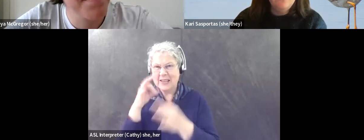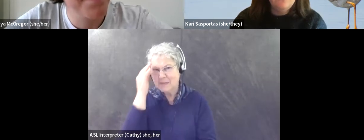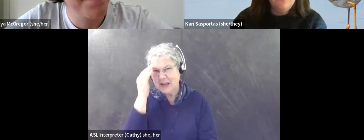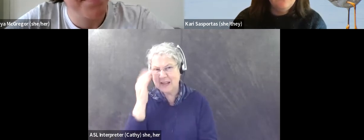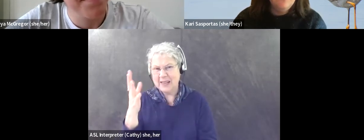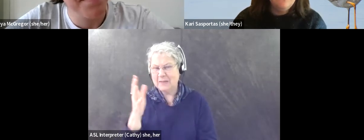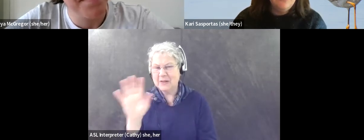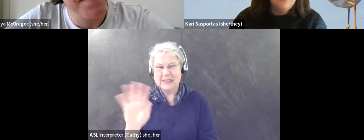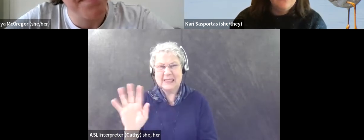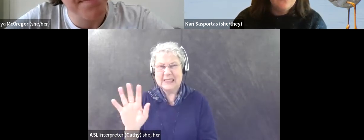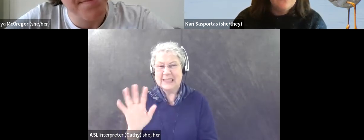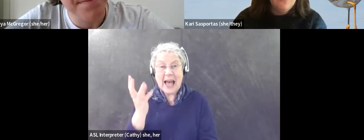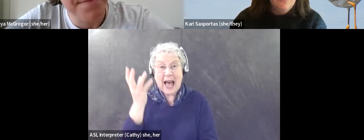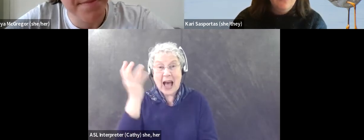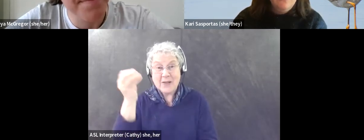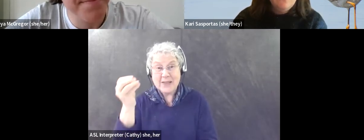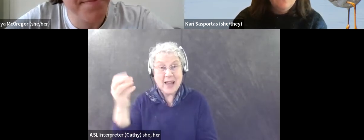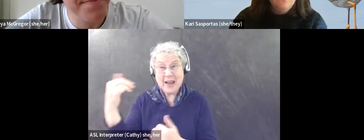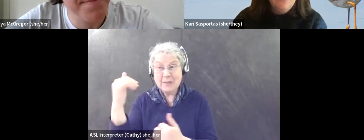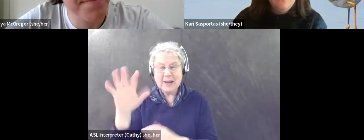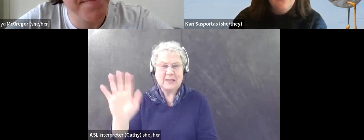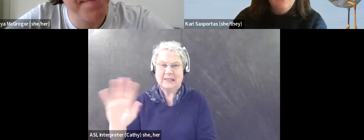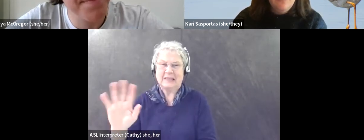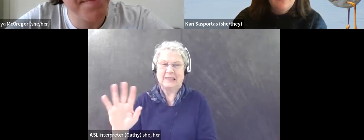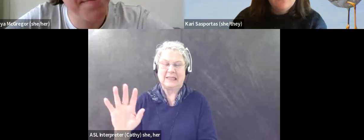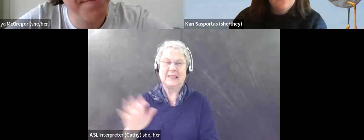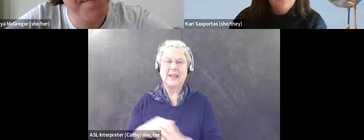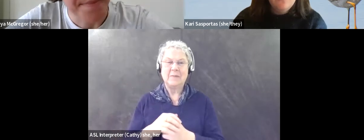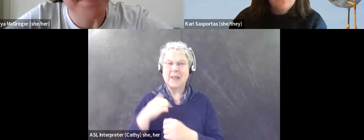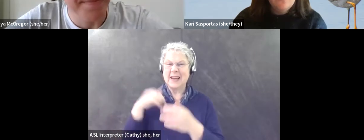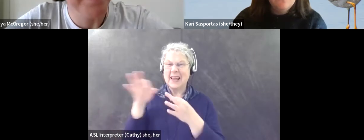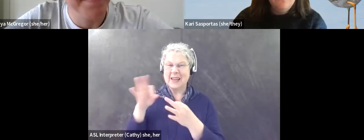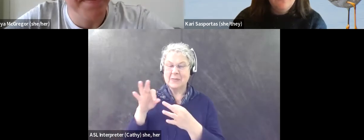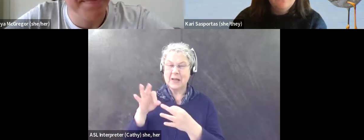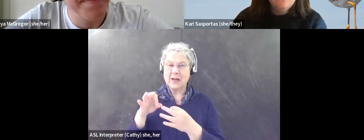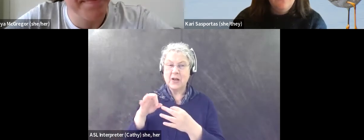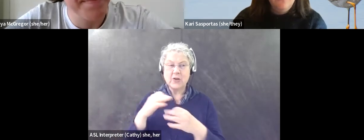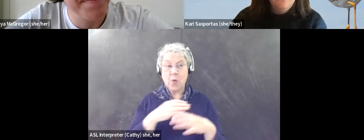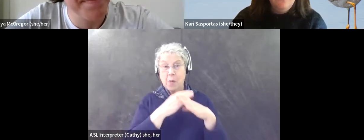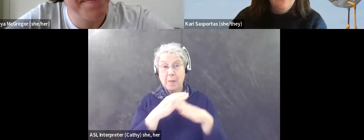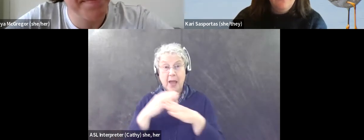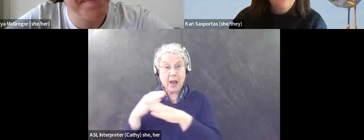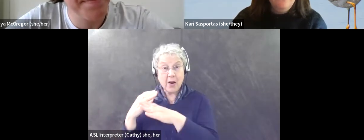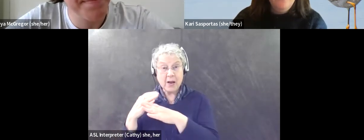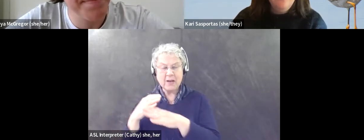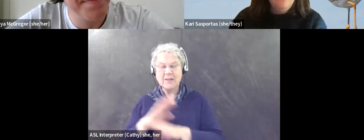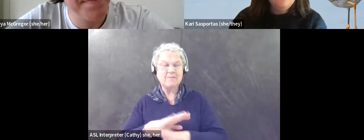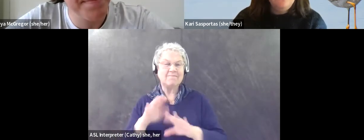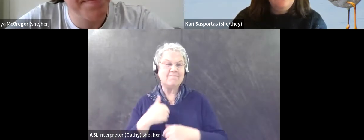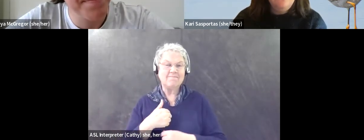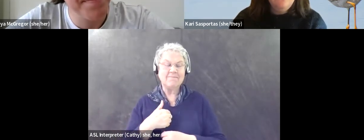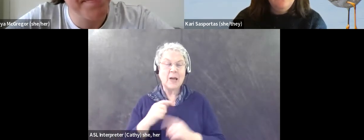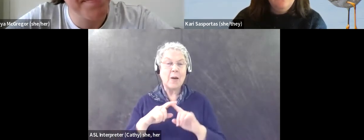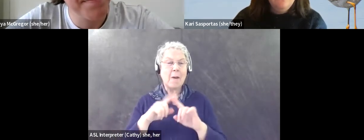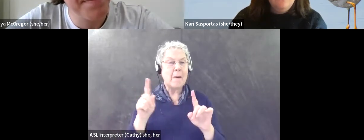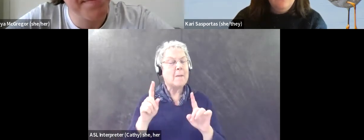for them to let their cat outdoors. So for me, I don't have barriers with those sorts of things. Um, but also